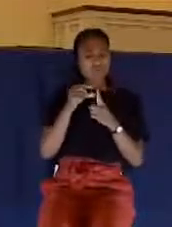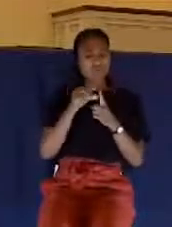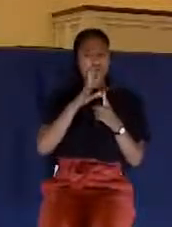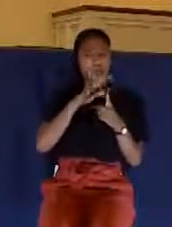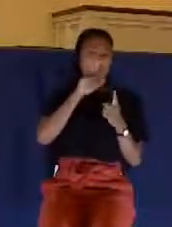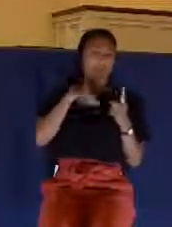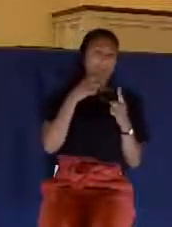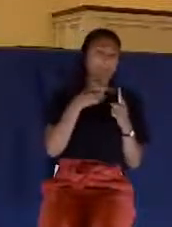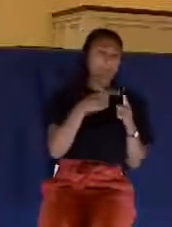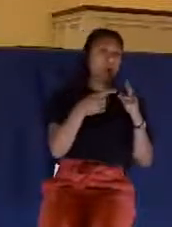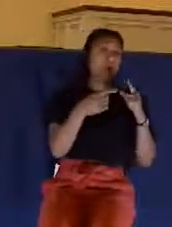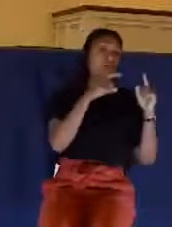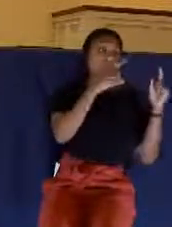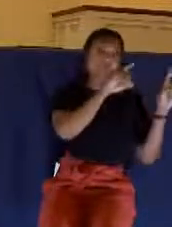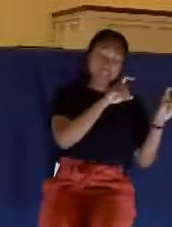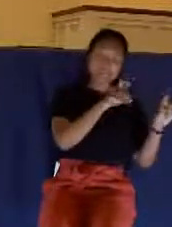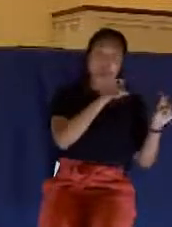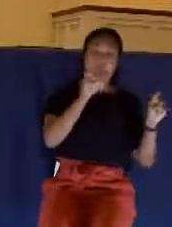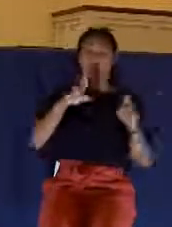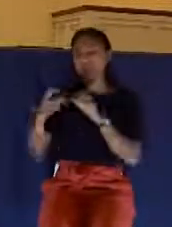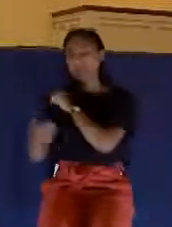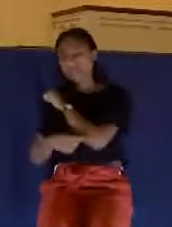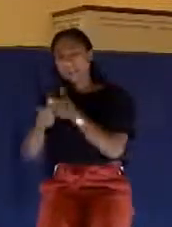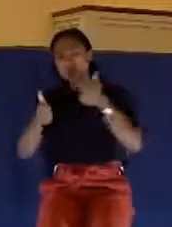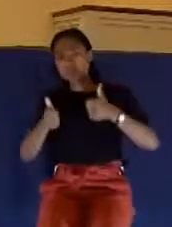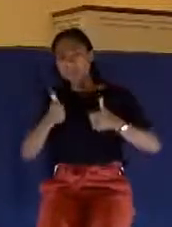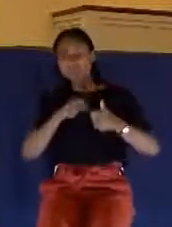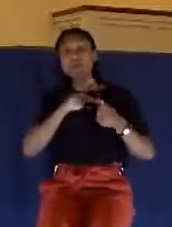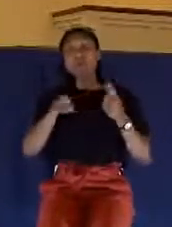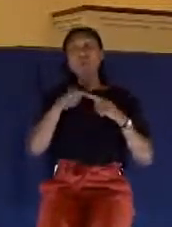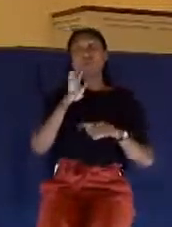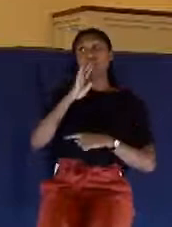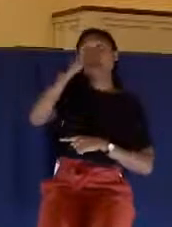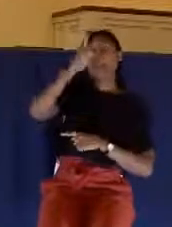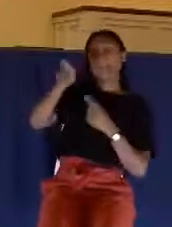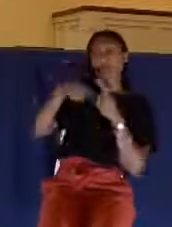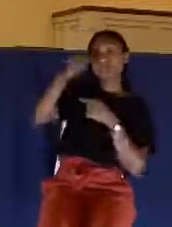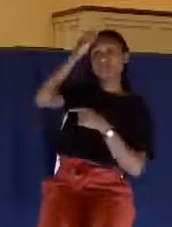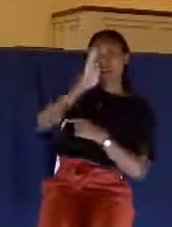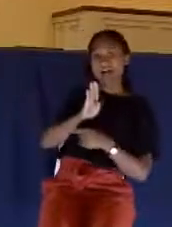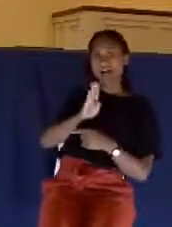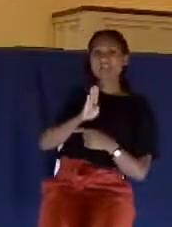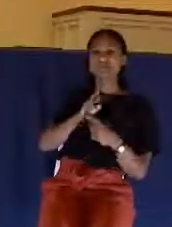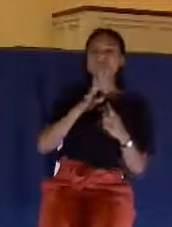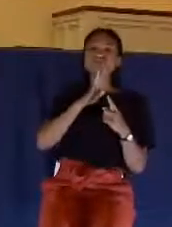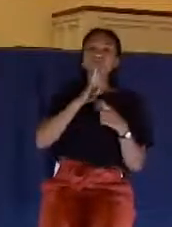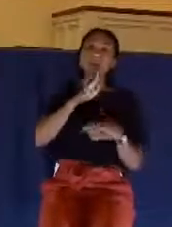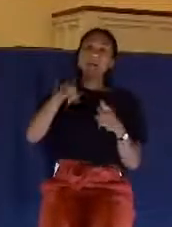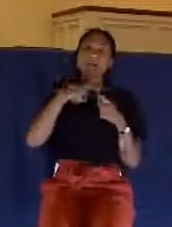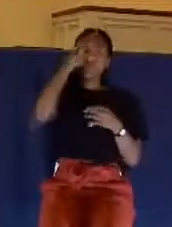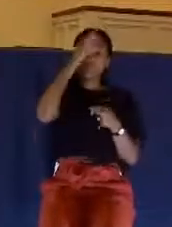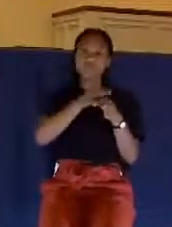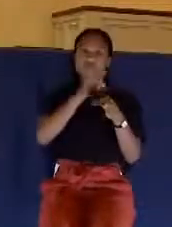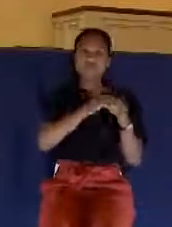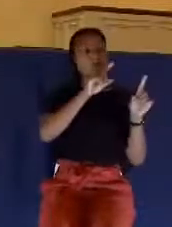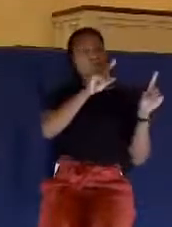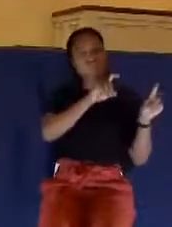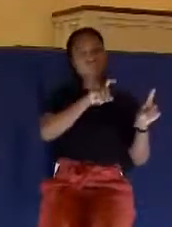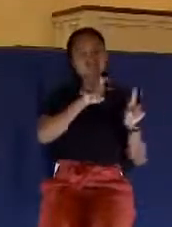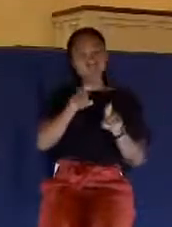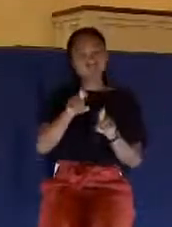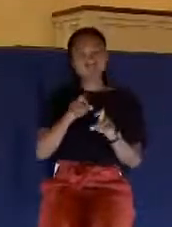it's used in context of God, it's talking about being tested, your faith being tested. You remember the